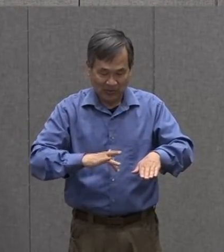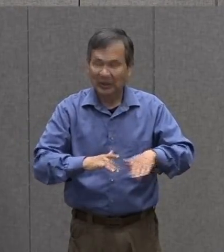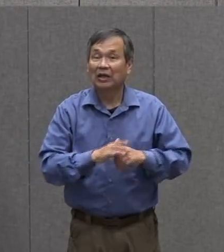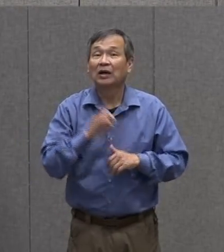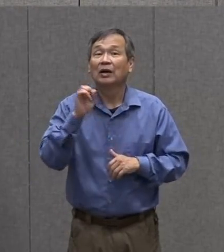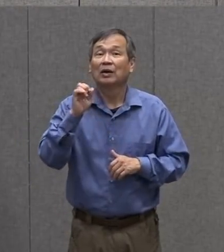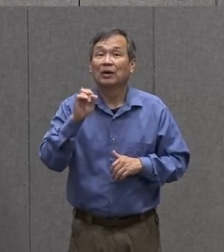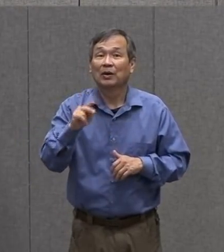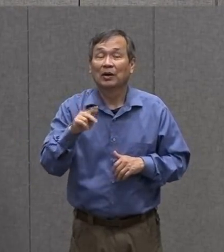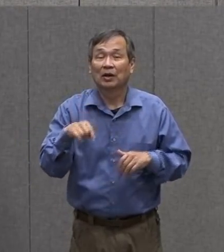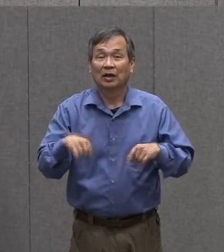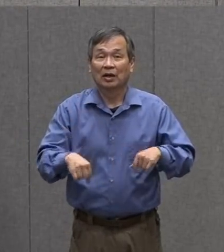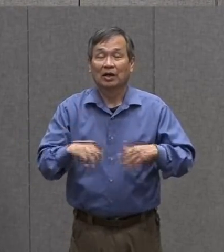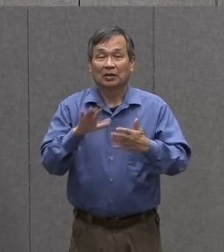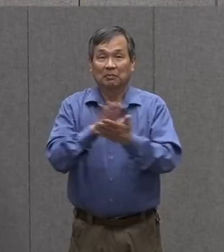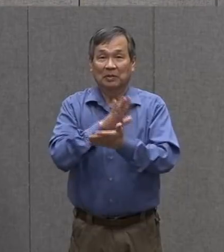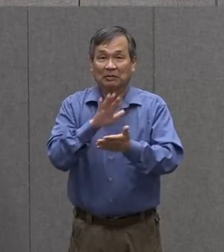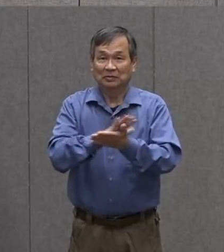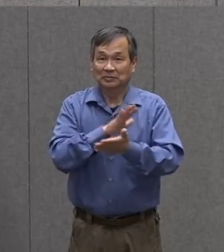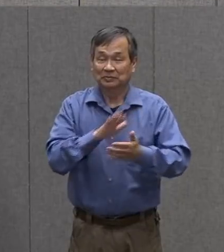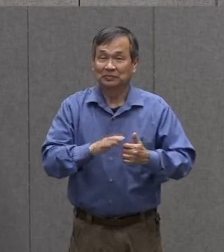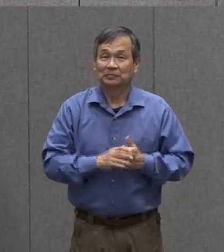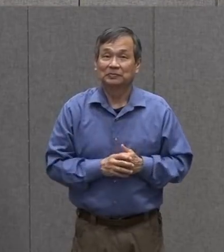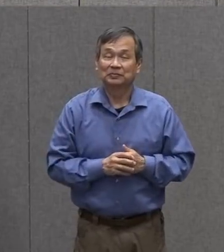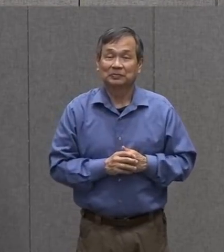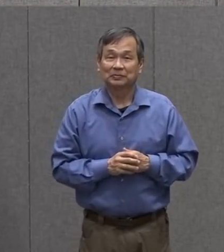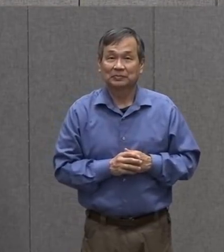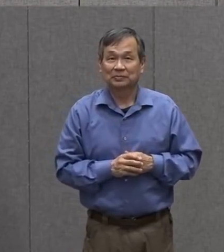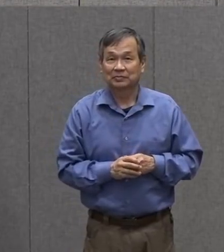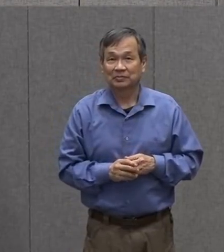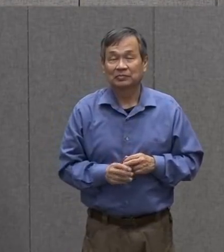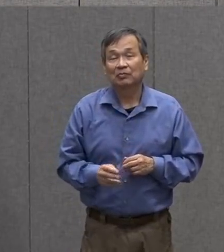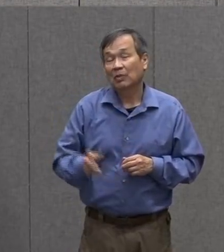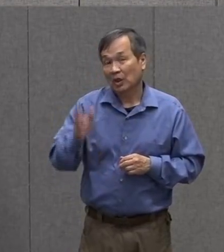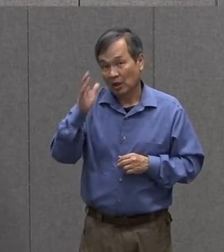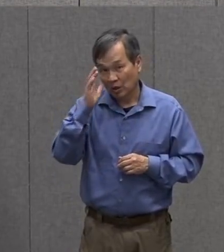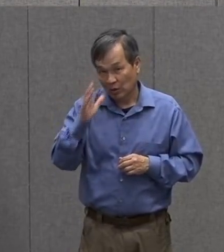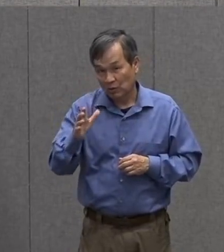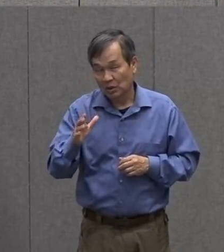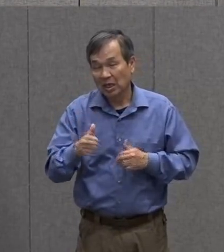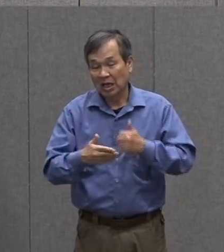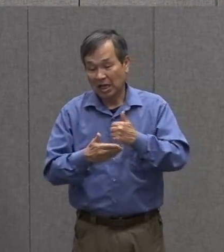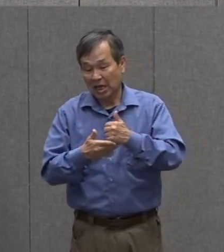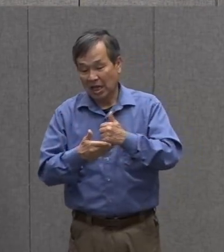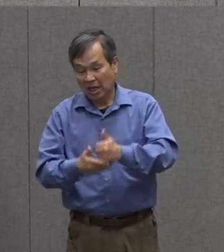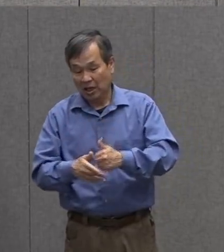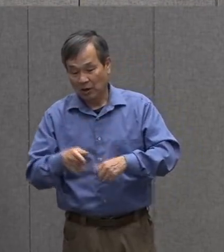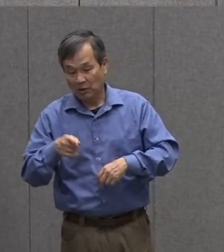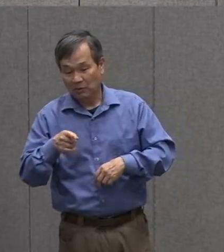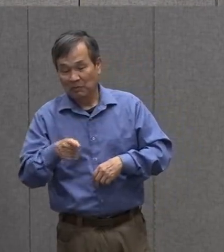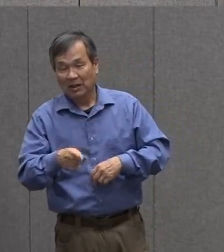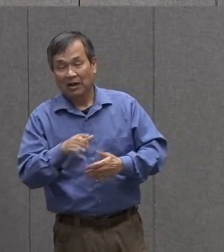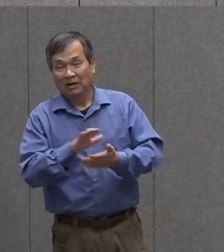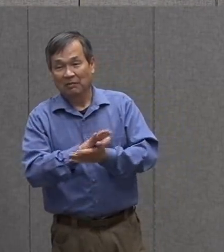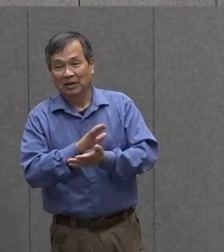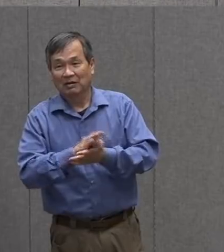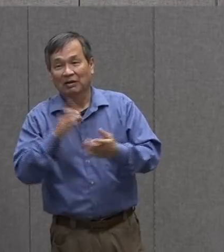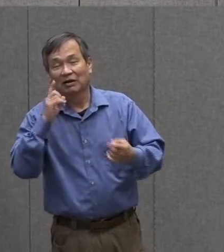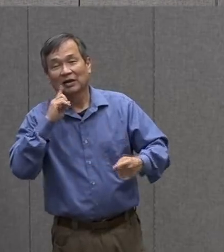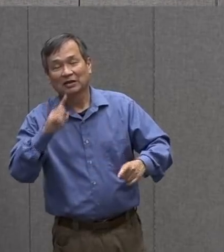on the side that's sticking up and i'm going to help it find its way to